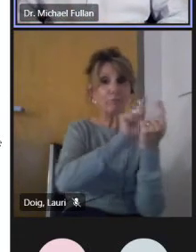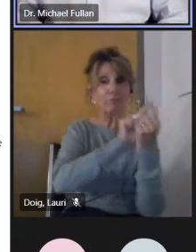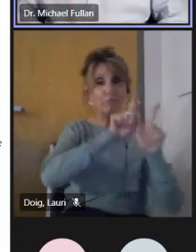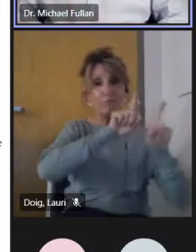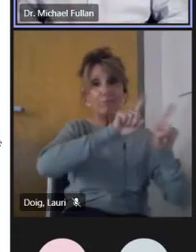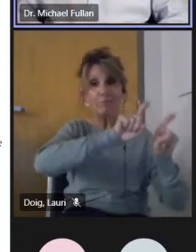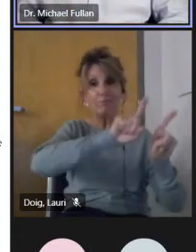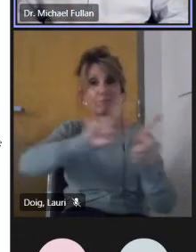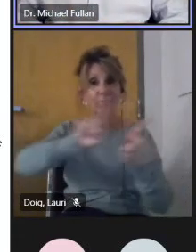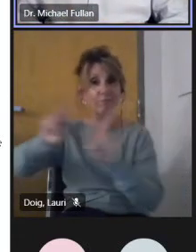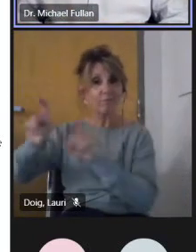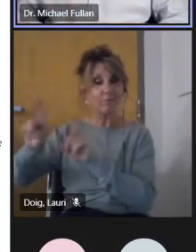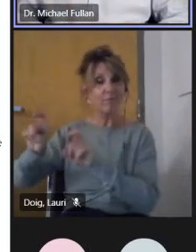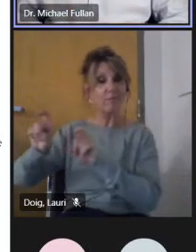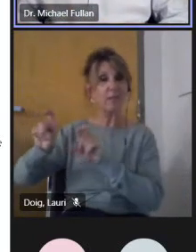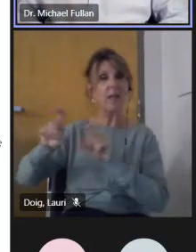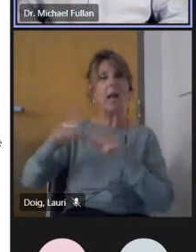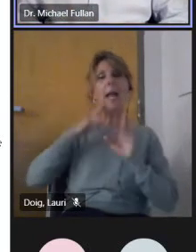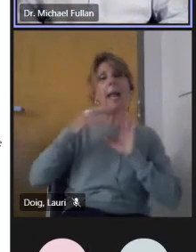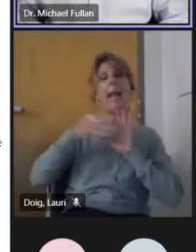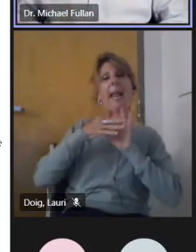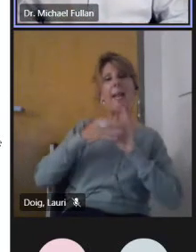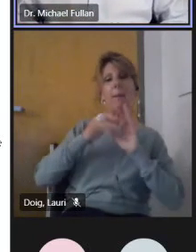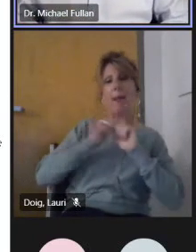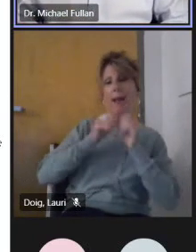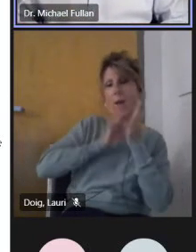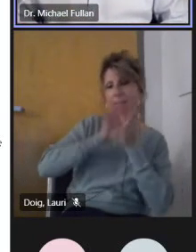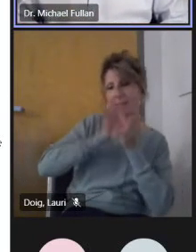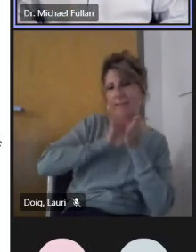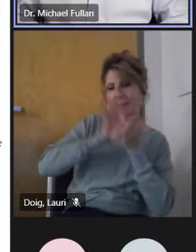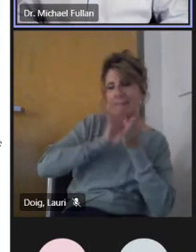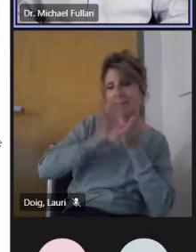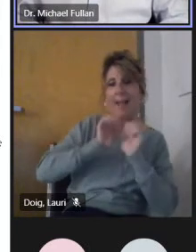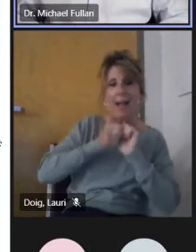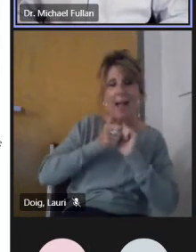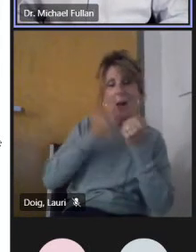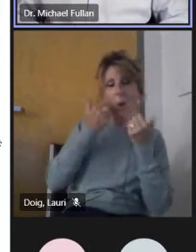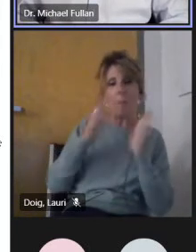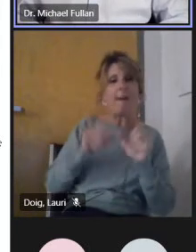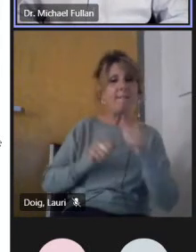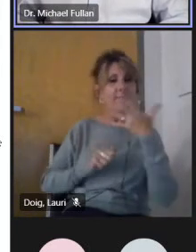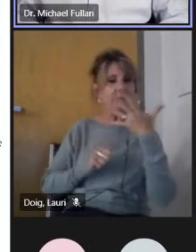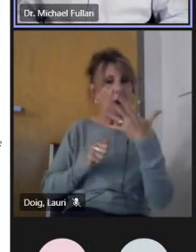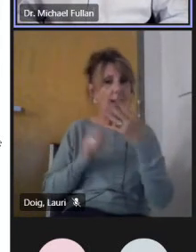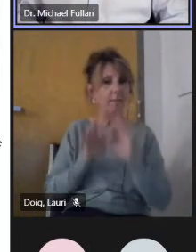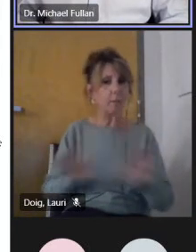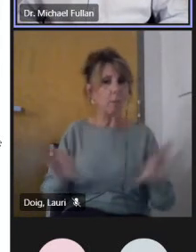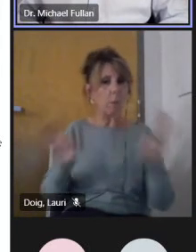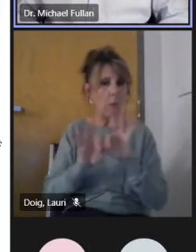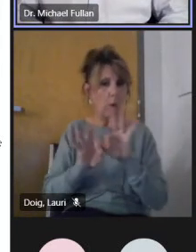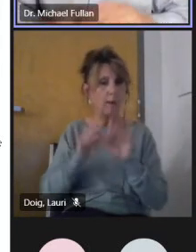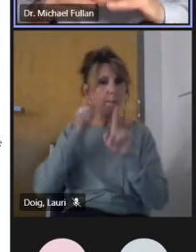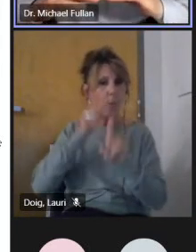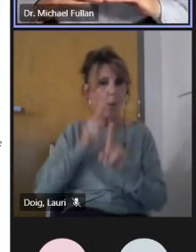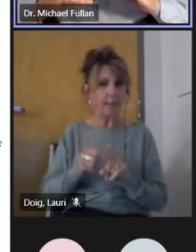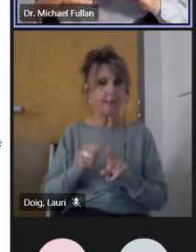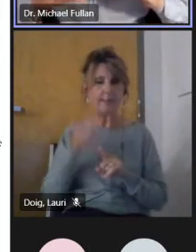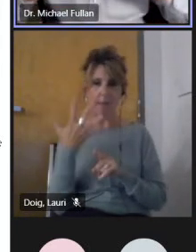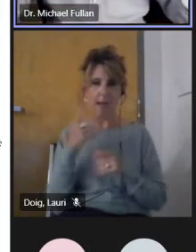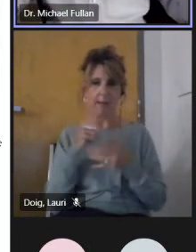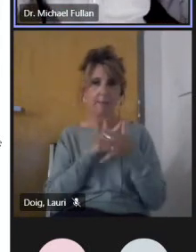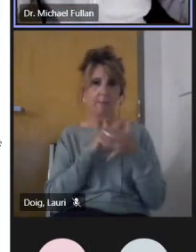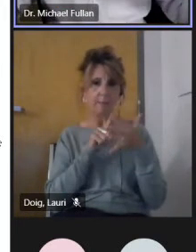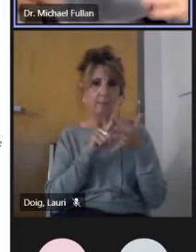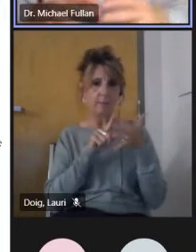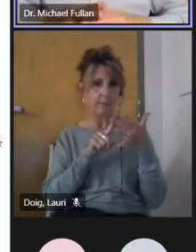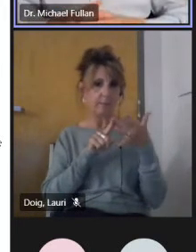calculate this. But I want to highlight these five points in closing. The five points are probably at the